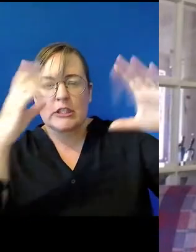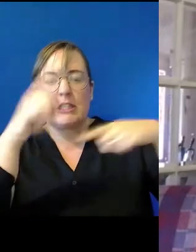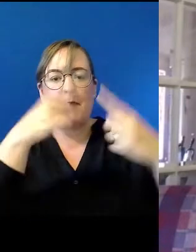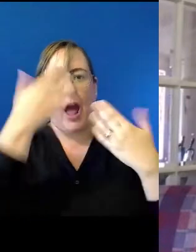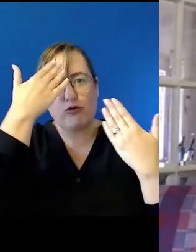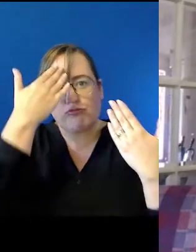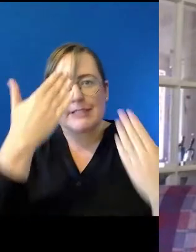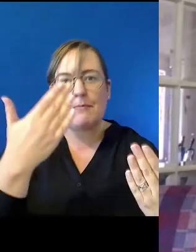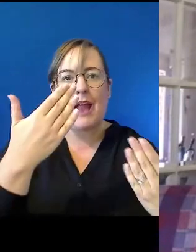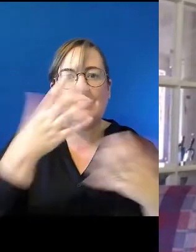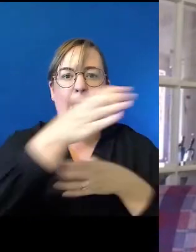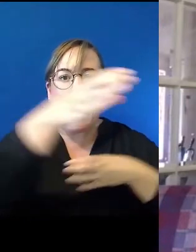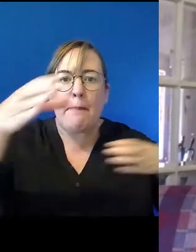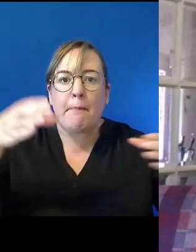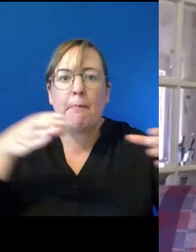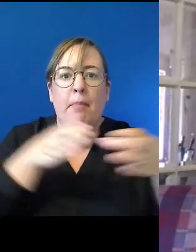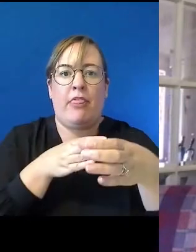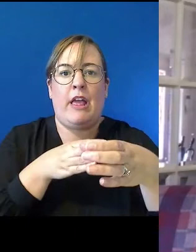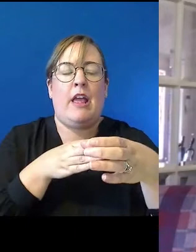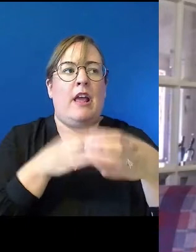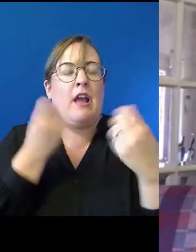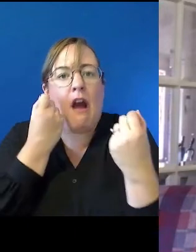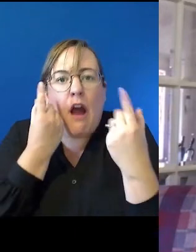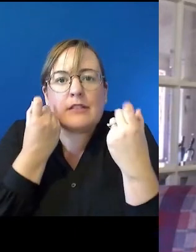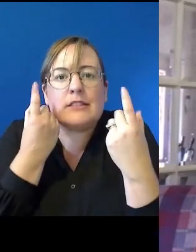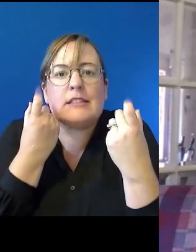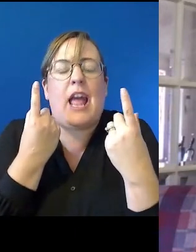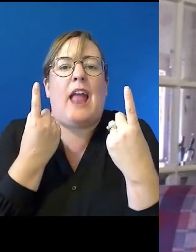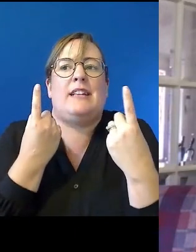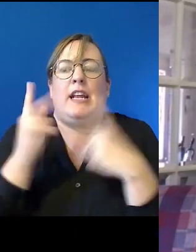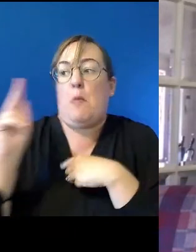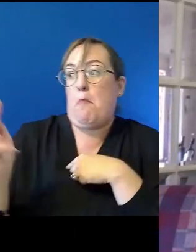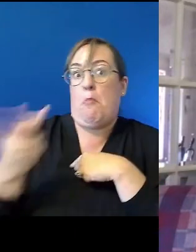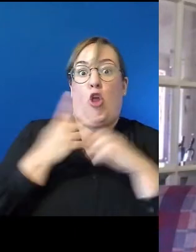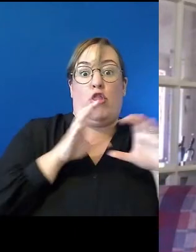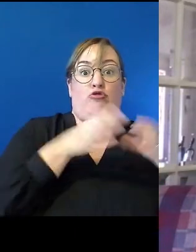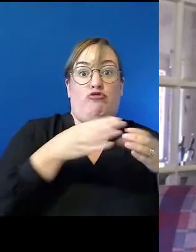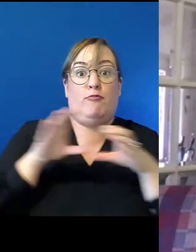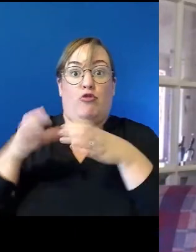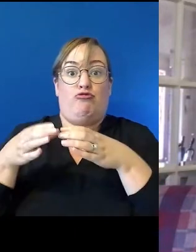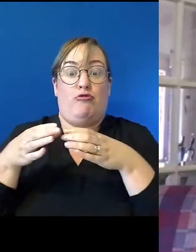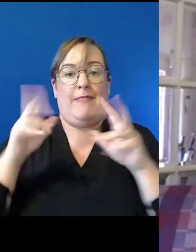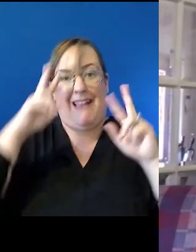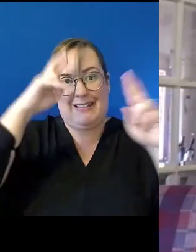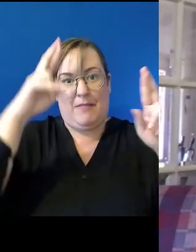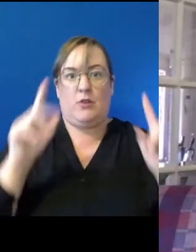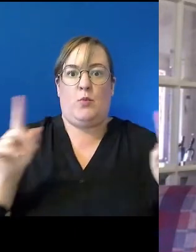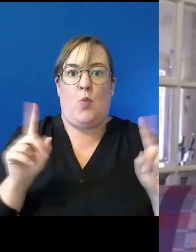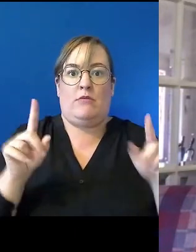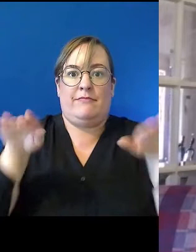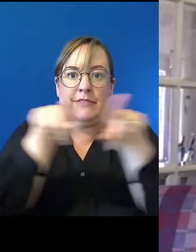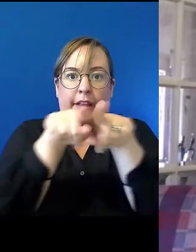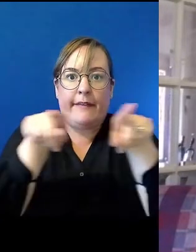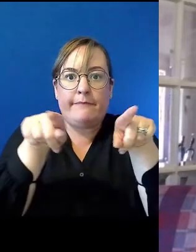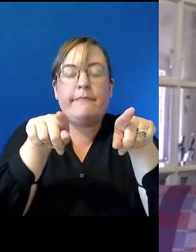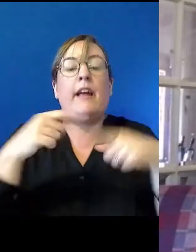you know, understanding the expectations of both parties and understand that, that, you know, you've got to look at it from the frame of